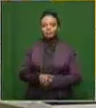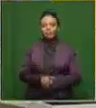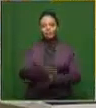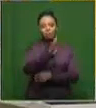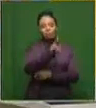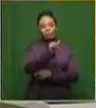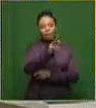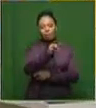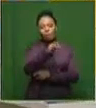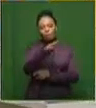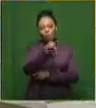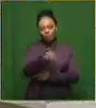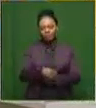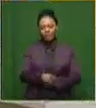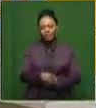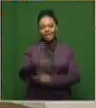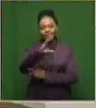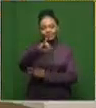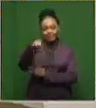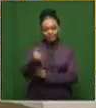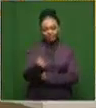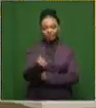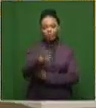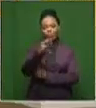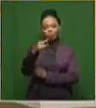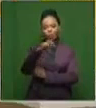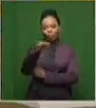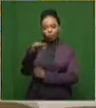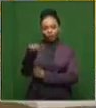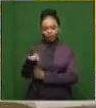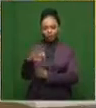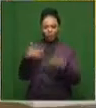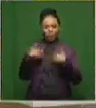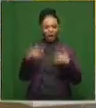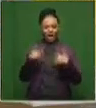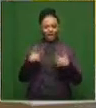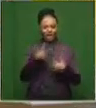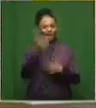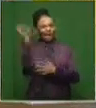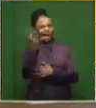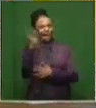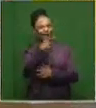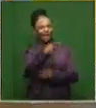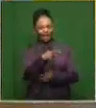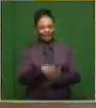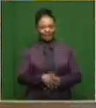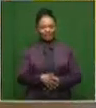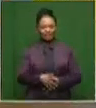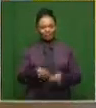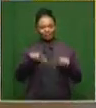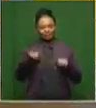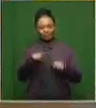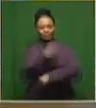saying, The Chief Justice, Mgweng Mgweng, makes it worrying to consider vaccinations against COVID-19. I wonder what